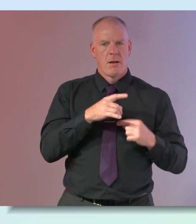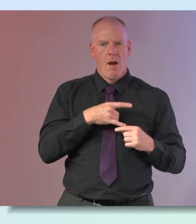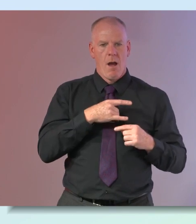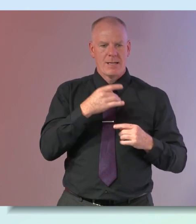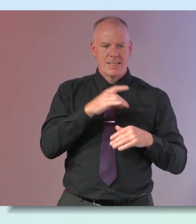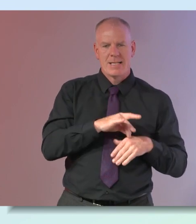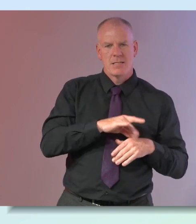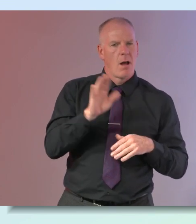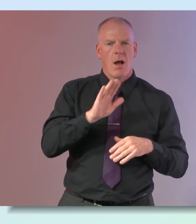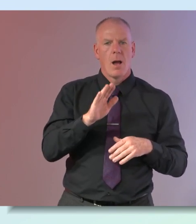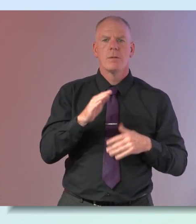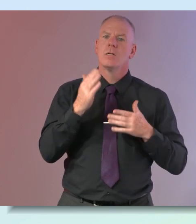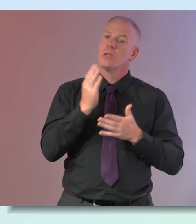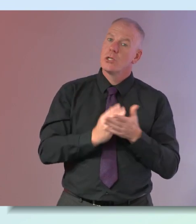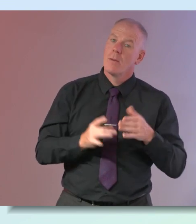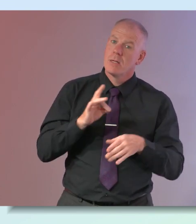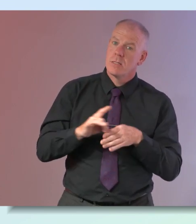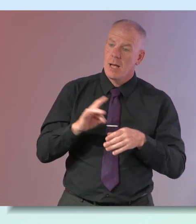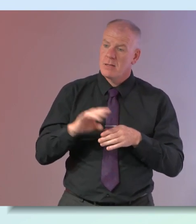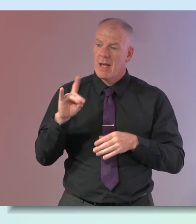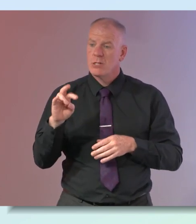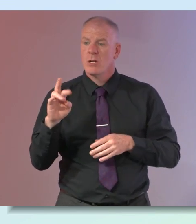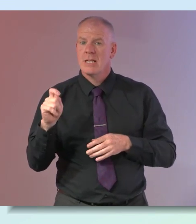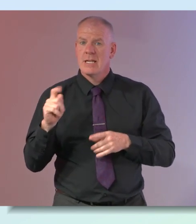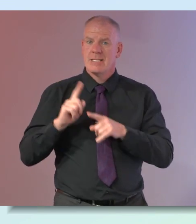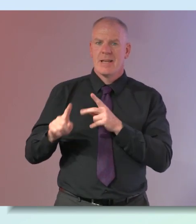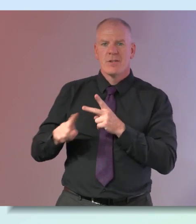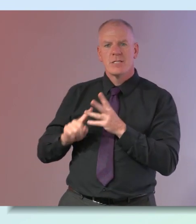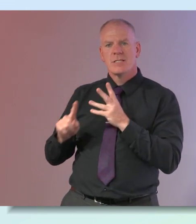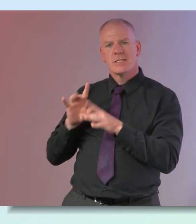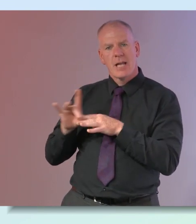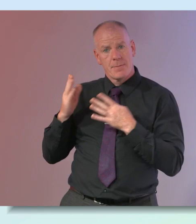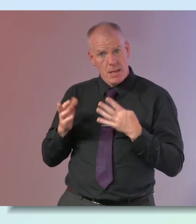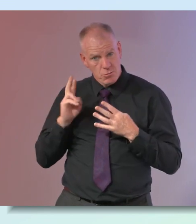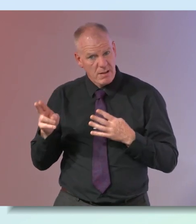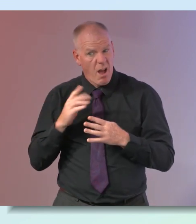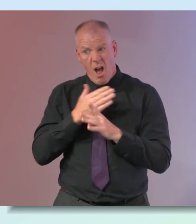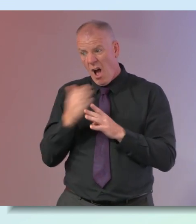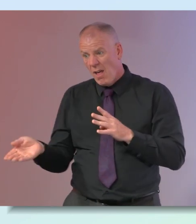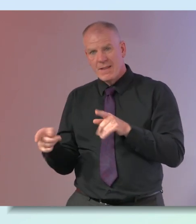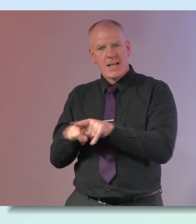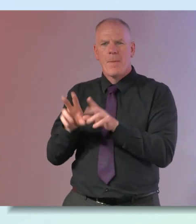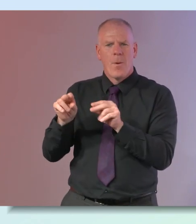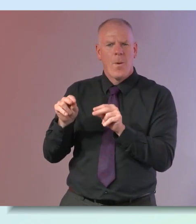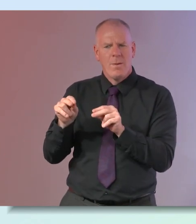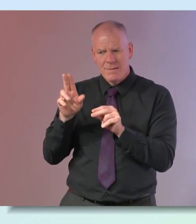but there are various types of hrt out there as well i suppose that's interesting as well isn't it for people out there listening i think and particularly